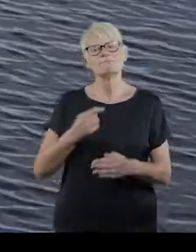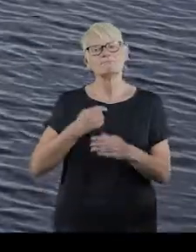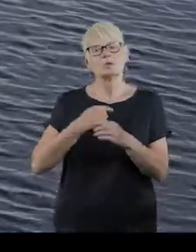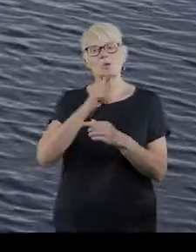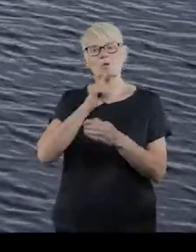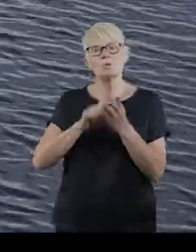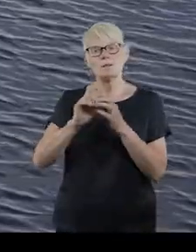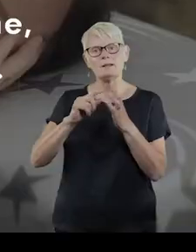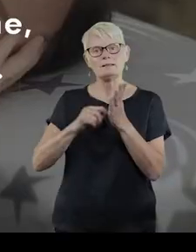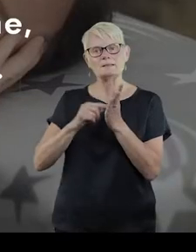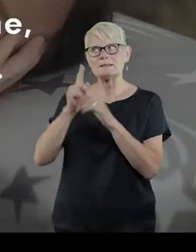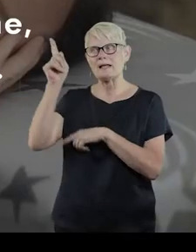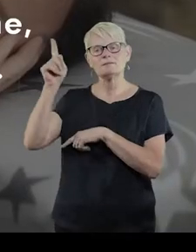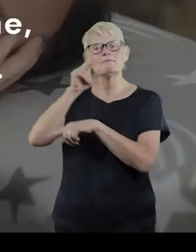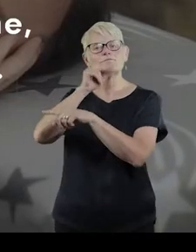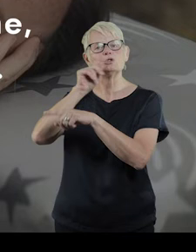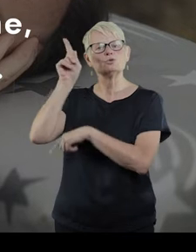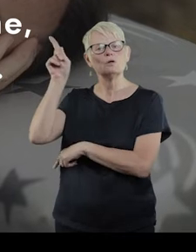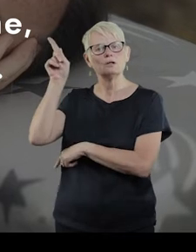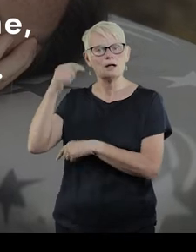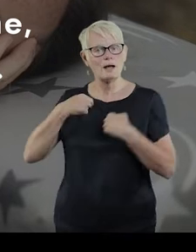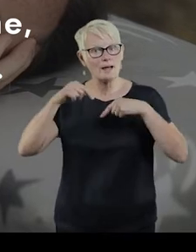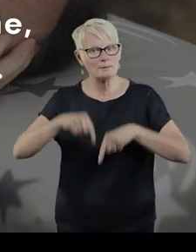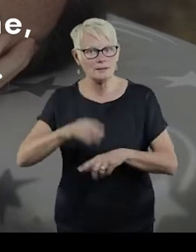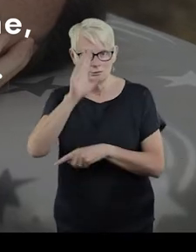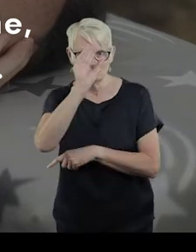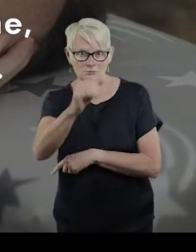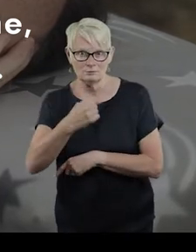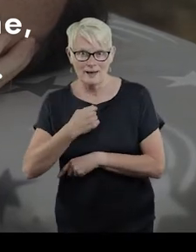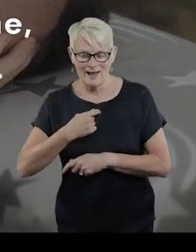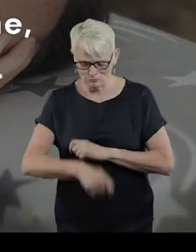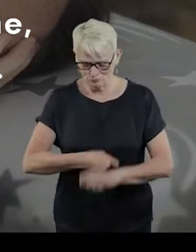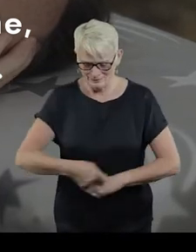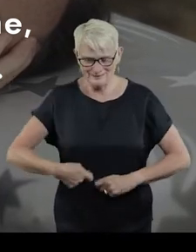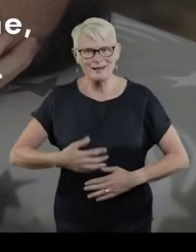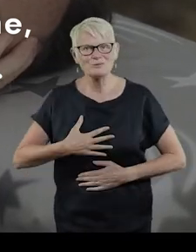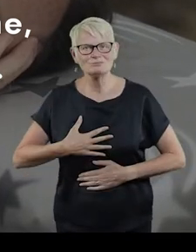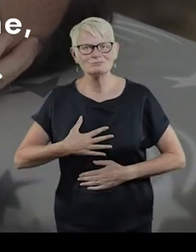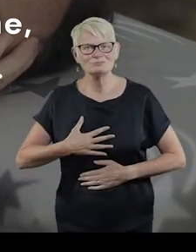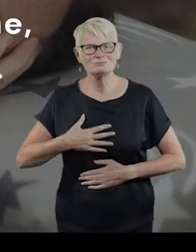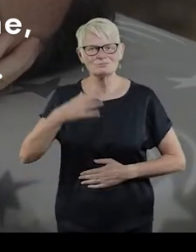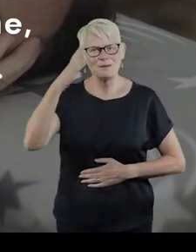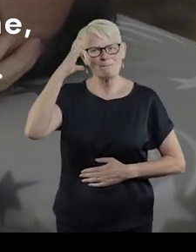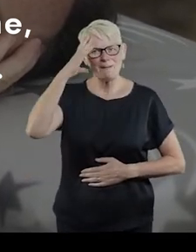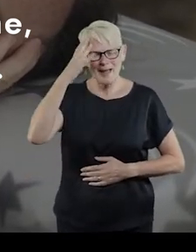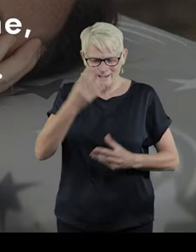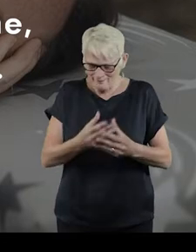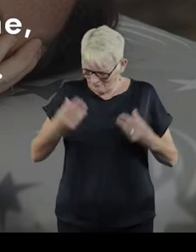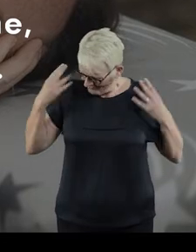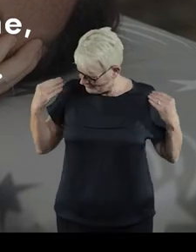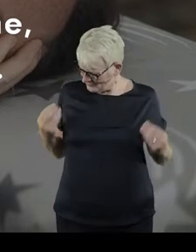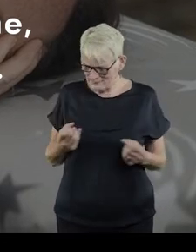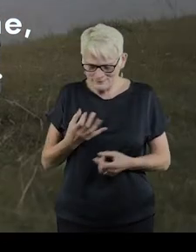I am Lizette. I am voiceover. I am here to say I am in my dressing gown on a bed of